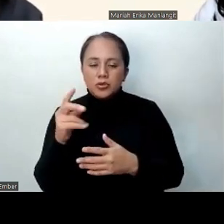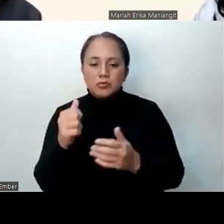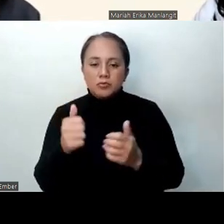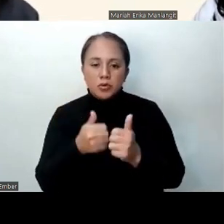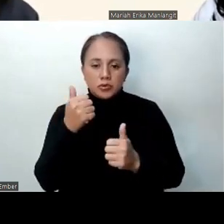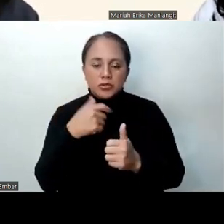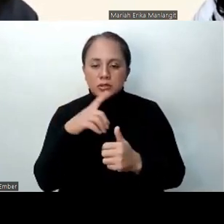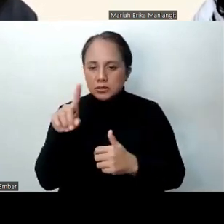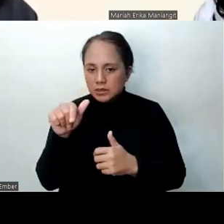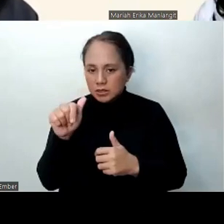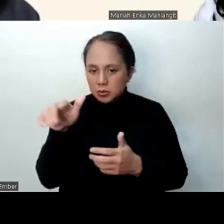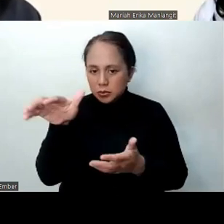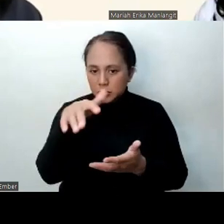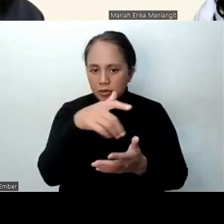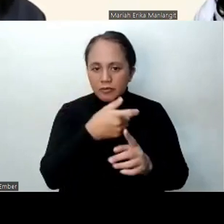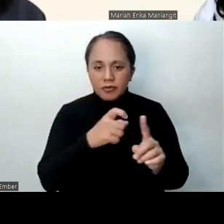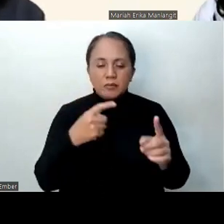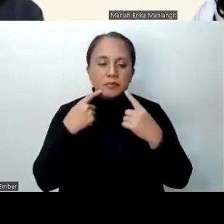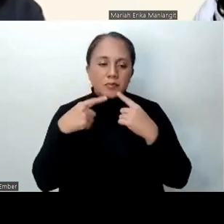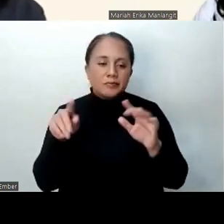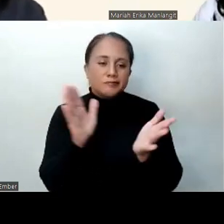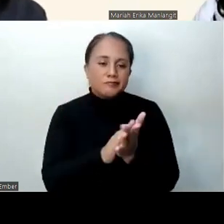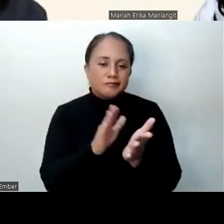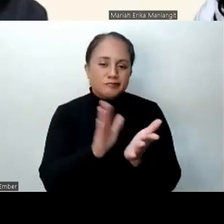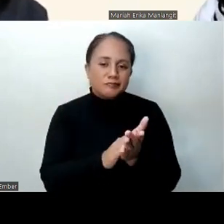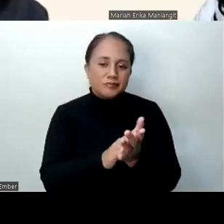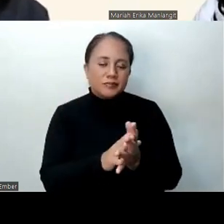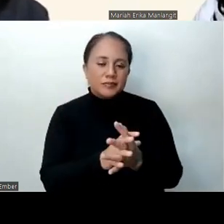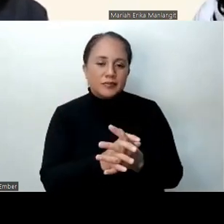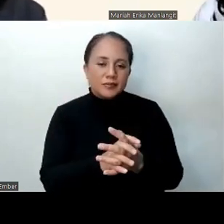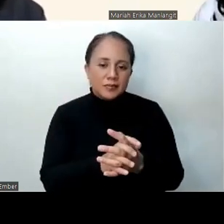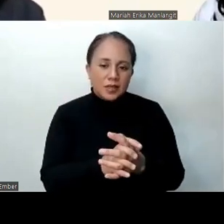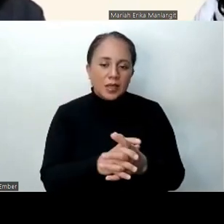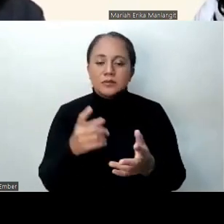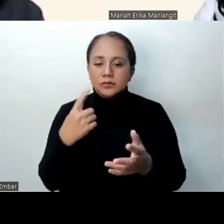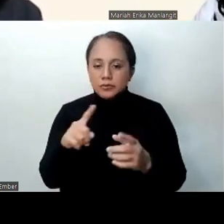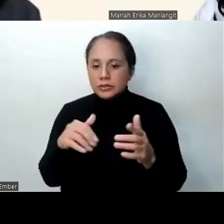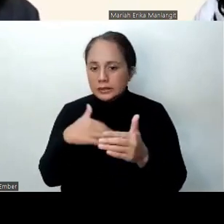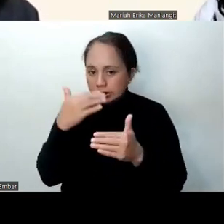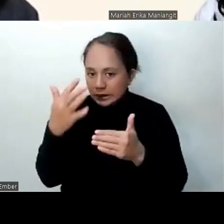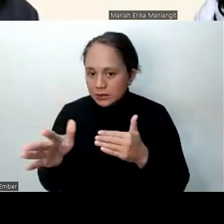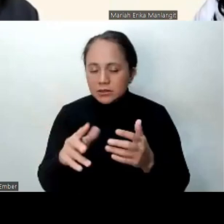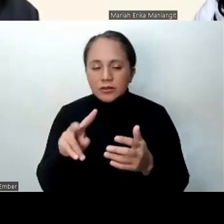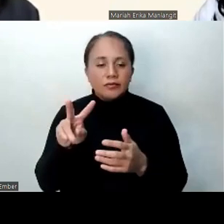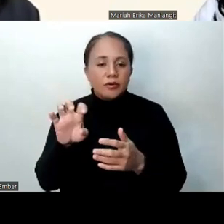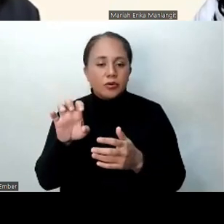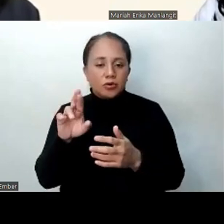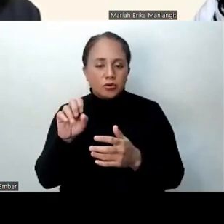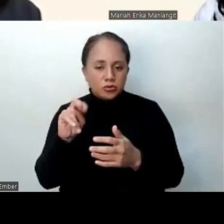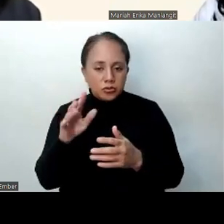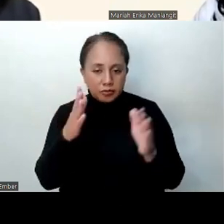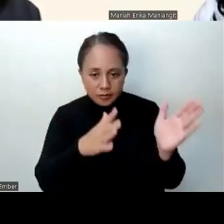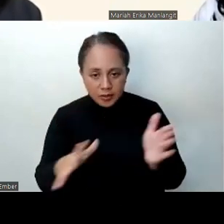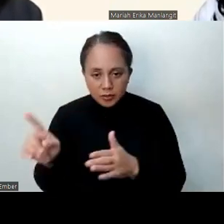of the data that we got came from public schools. So for the next version, the plan is to have